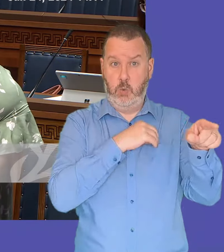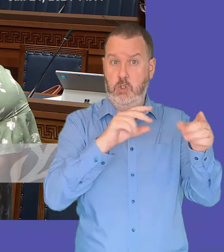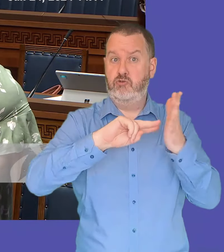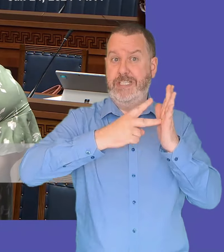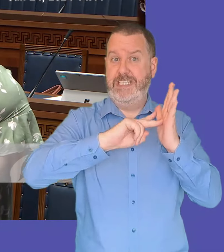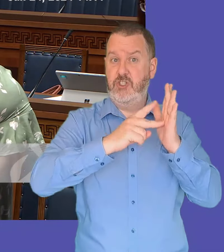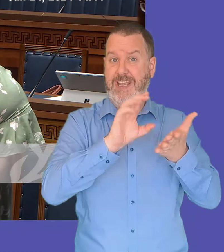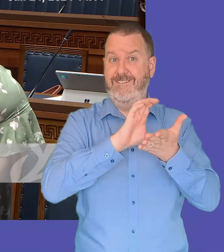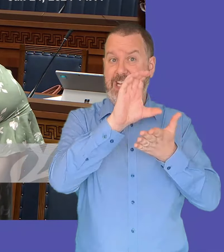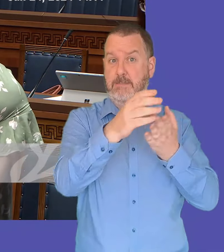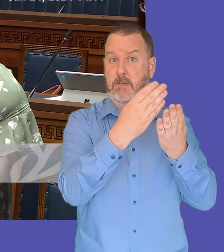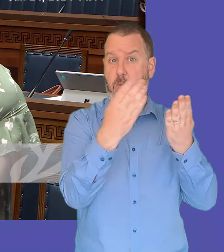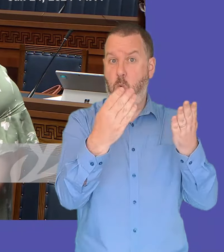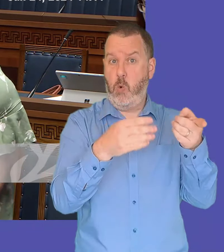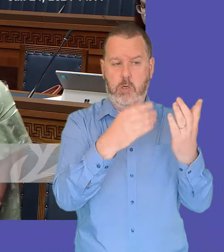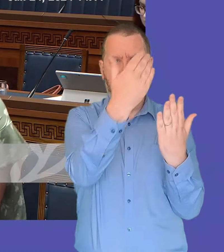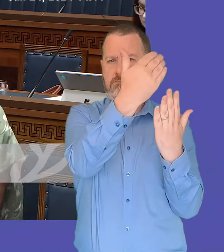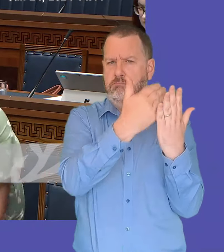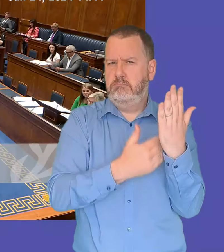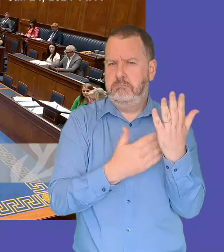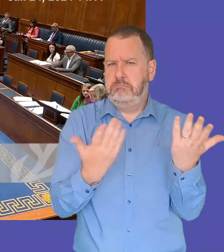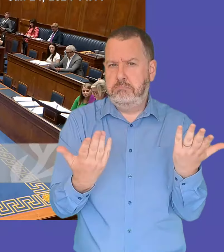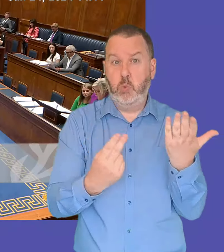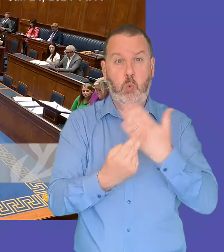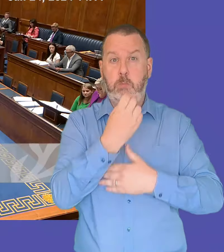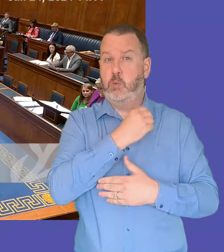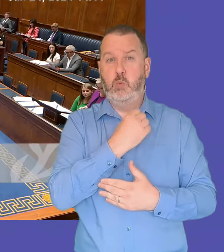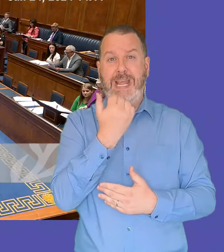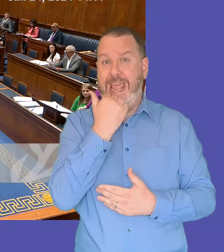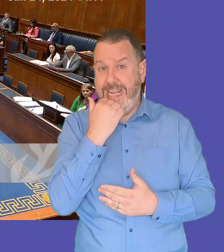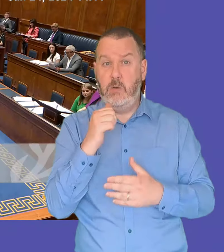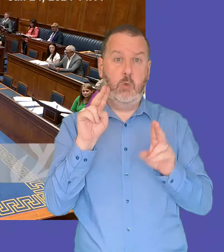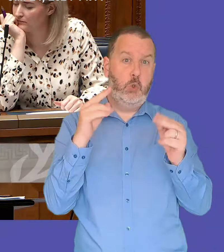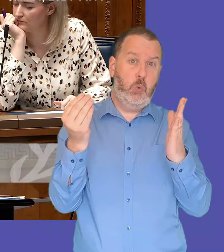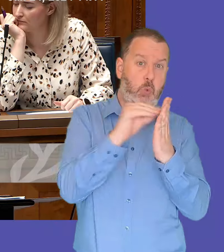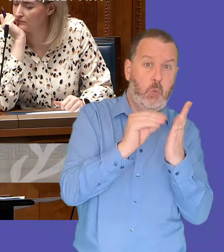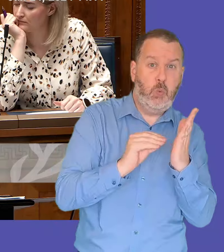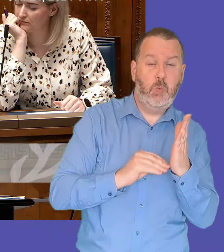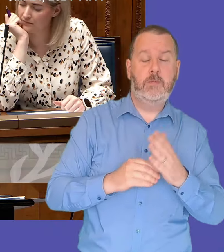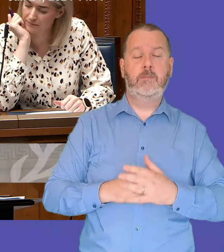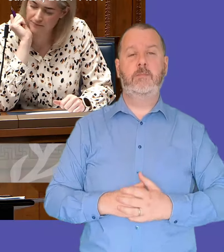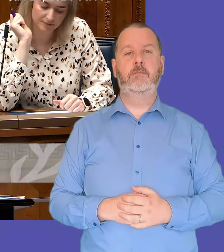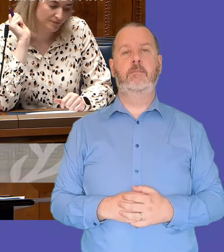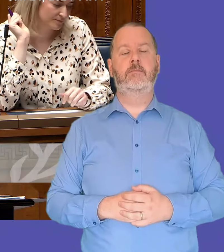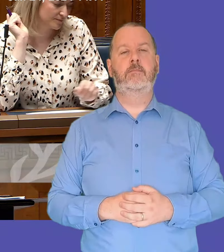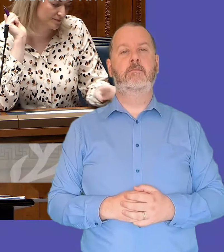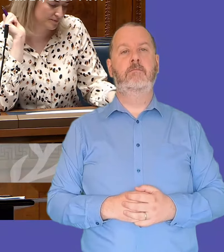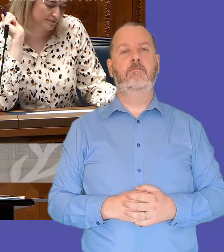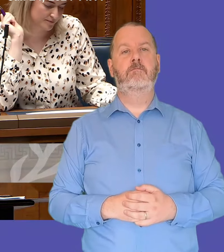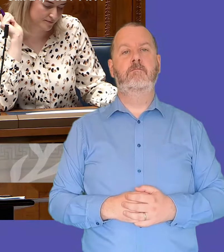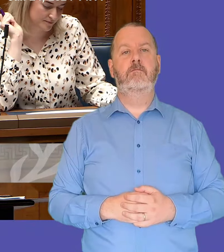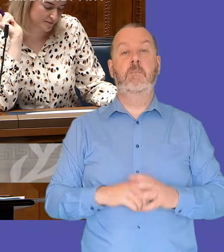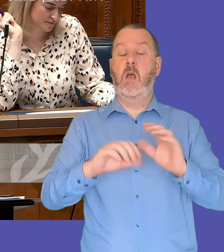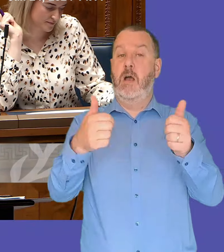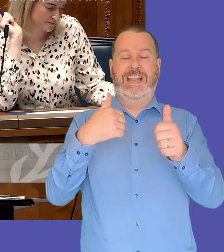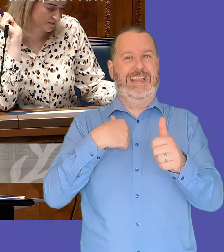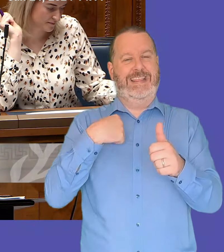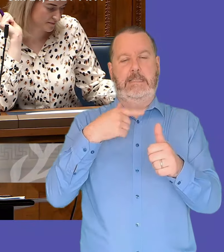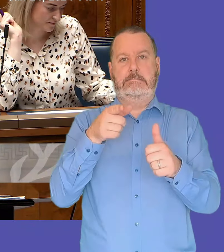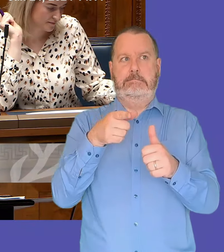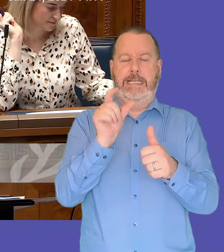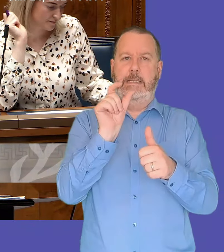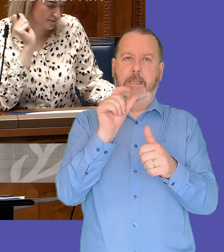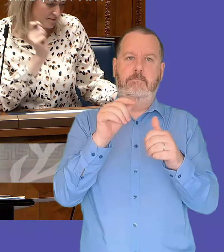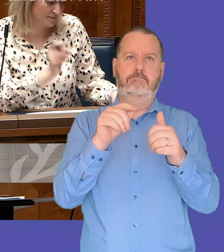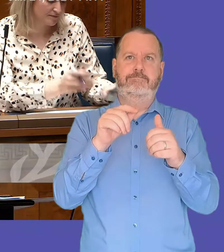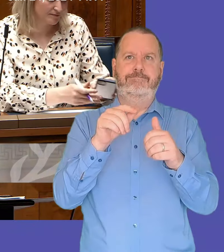advising the executive actually is first minister it's a bit wider than the question itself so i'm happy to write to the member just to give